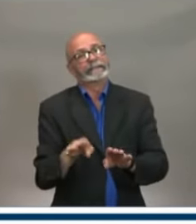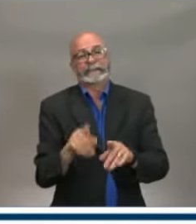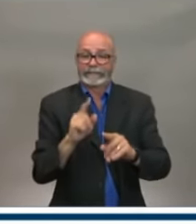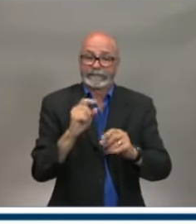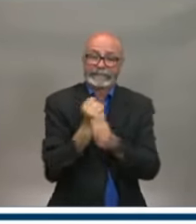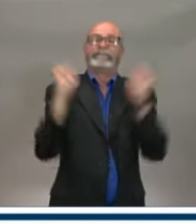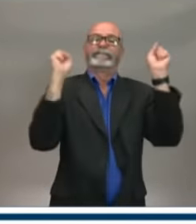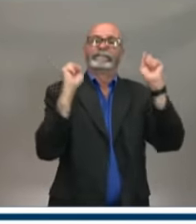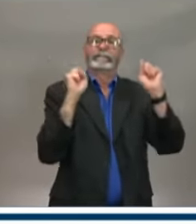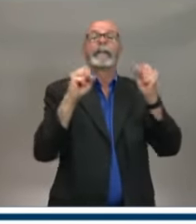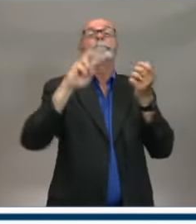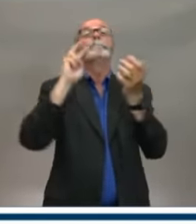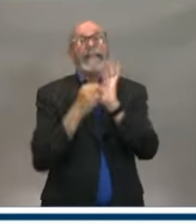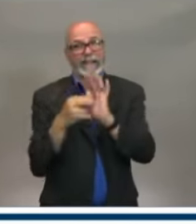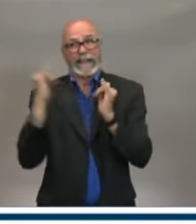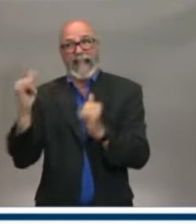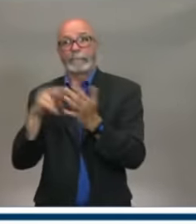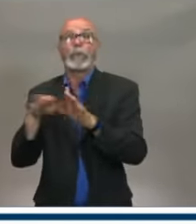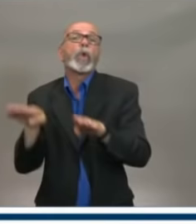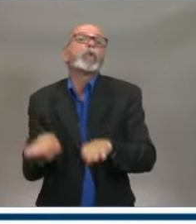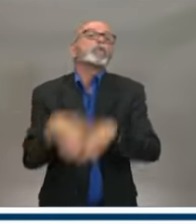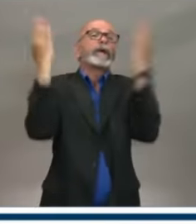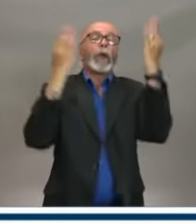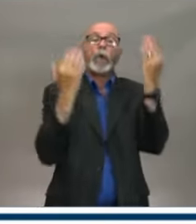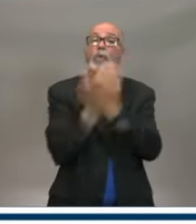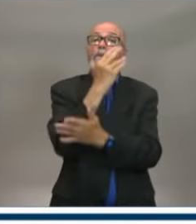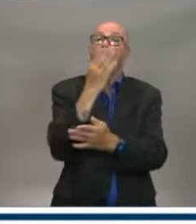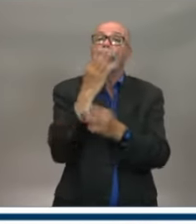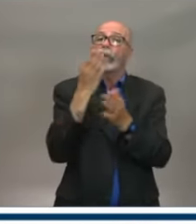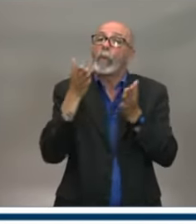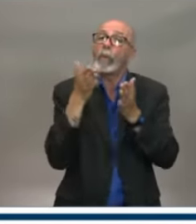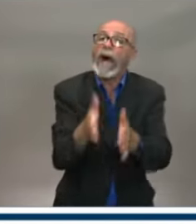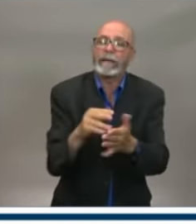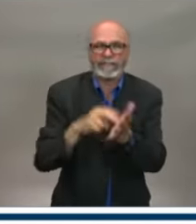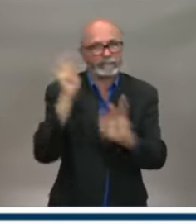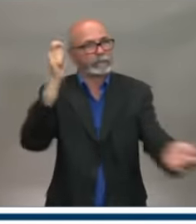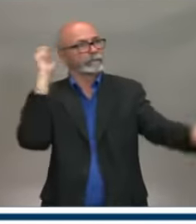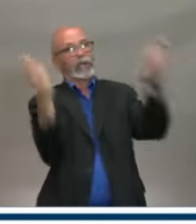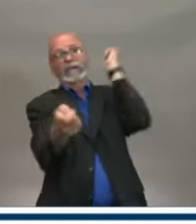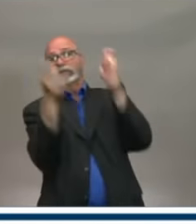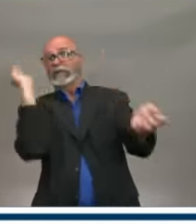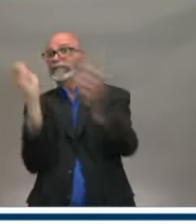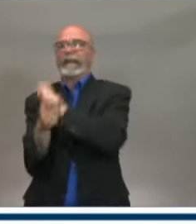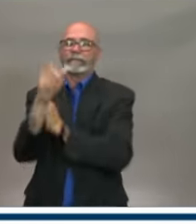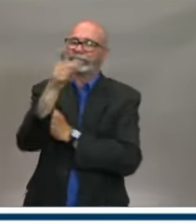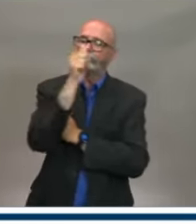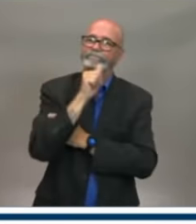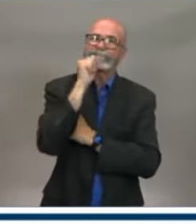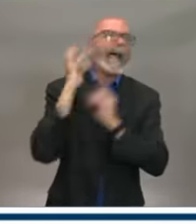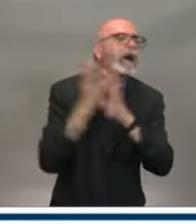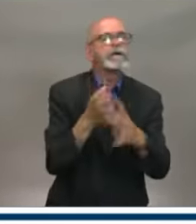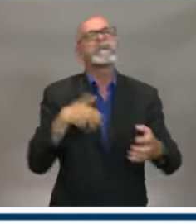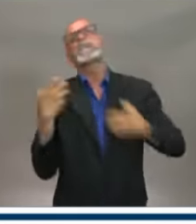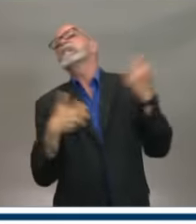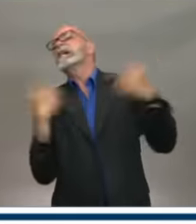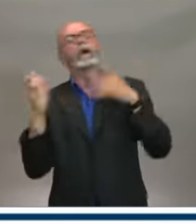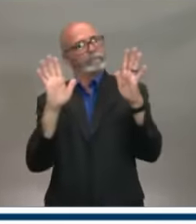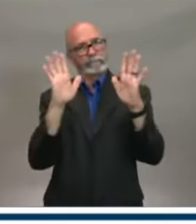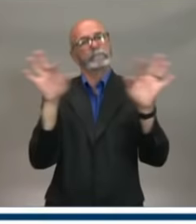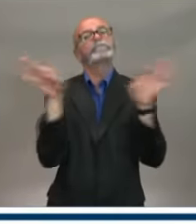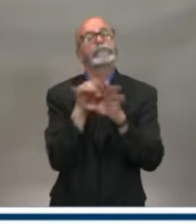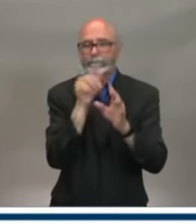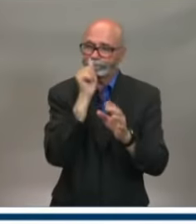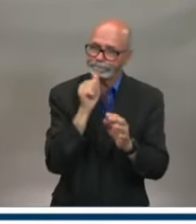work and play. This requires everyone's patience and thinking and working with a focus on our collective